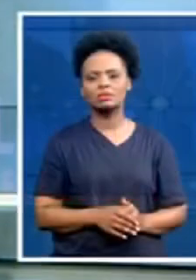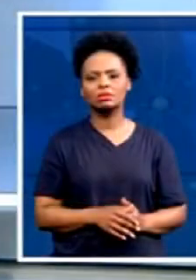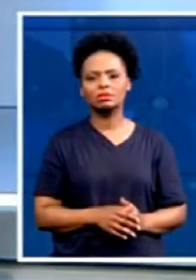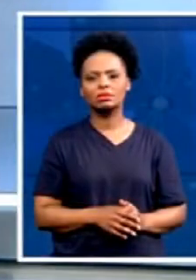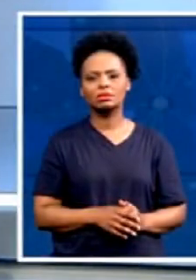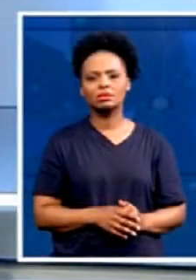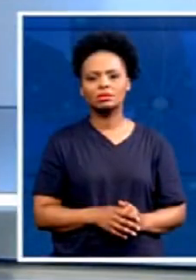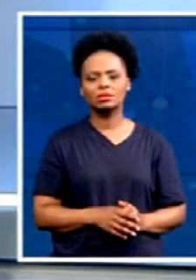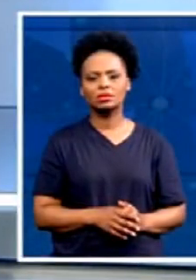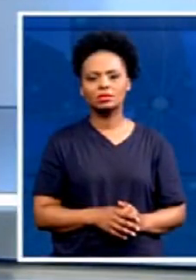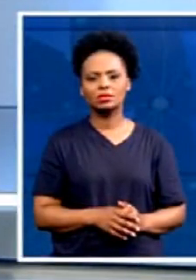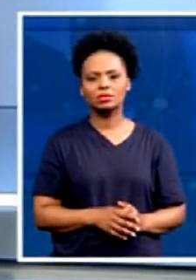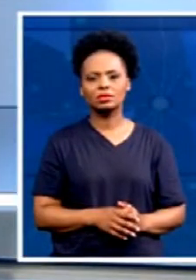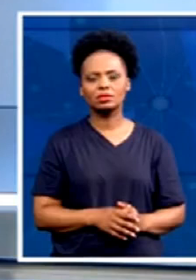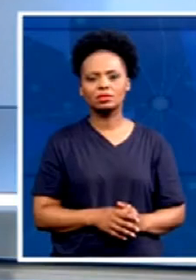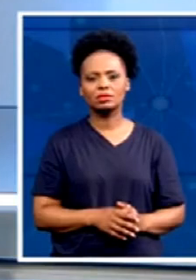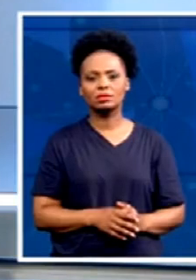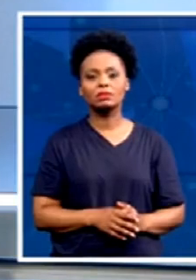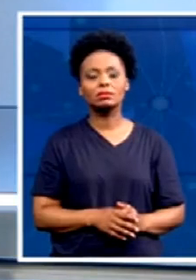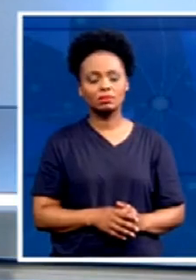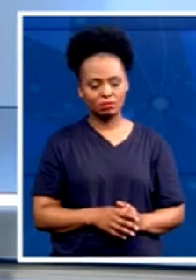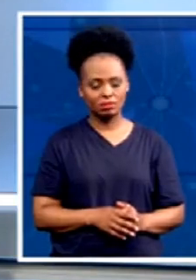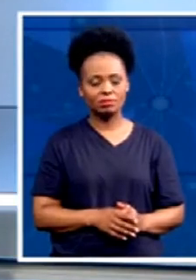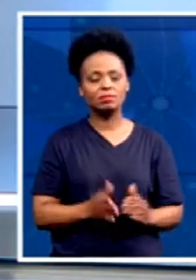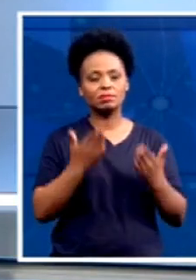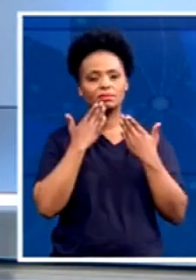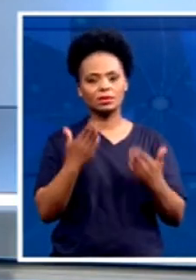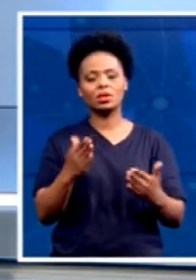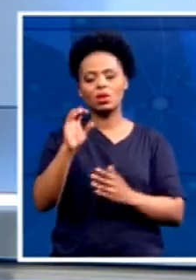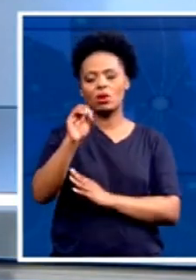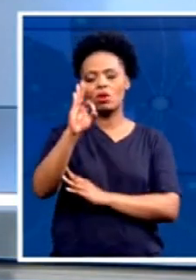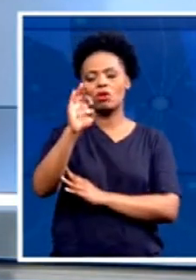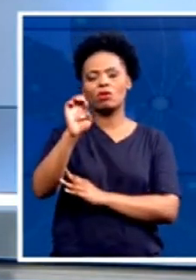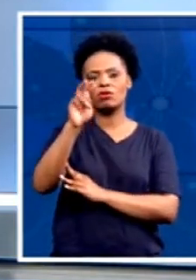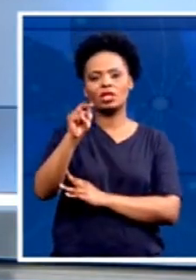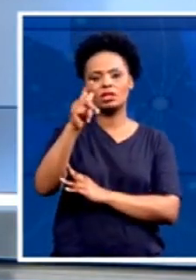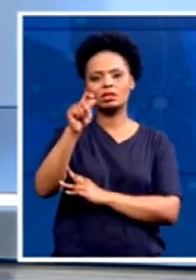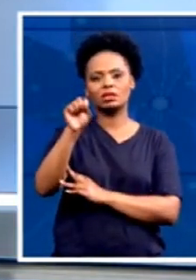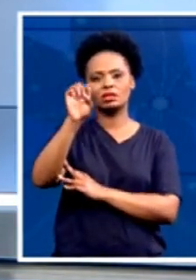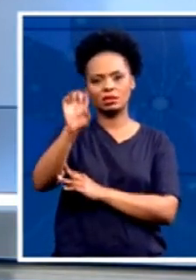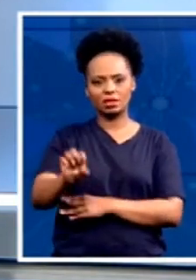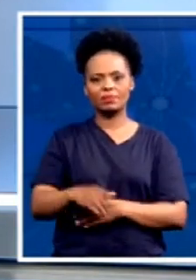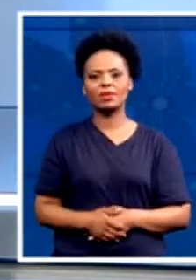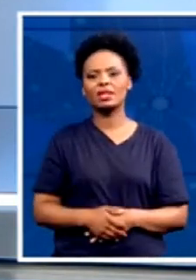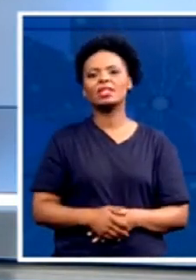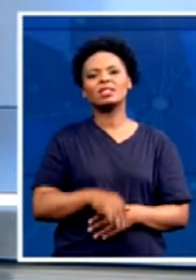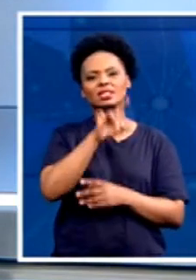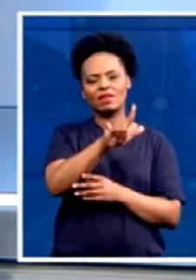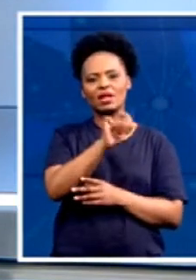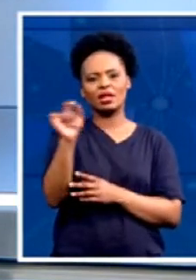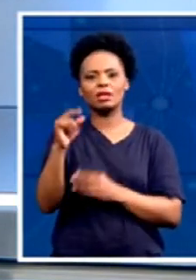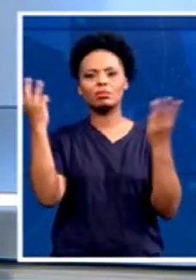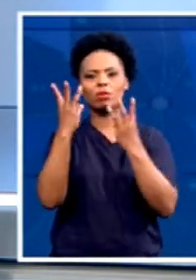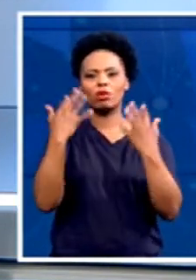Many thanks to Offensive earlier on. Well, several hundred people gathered in Parkview, Pretoria for the launch